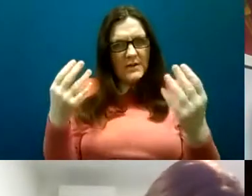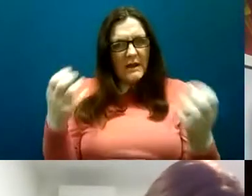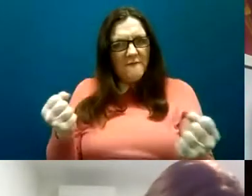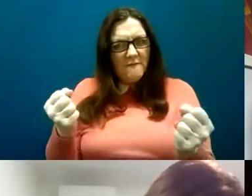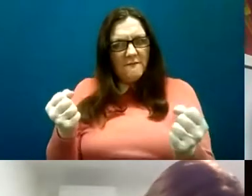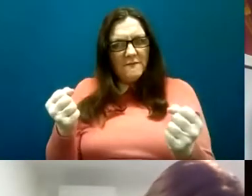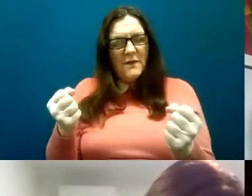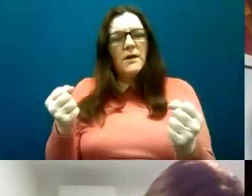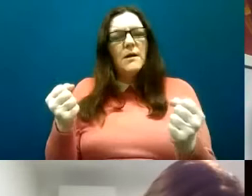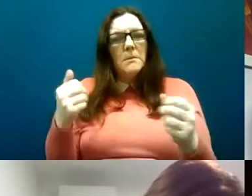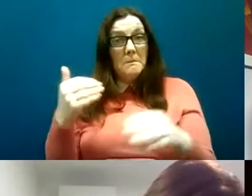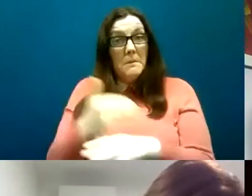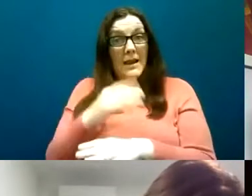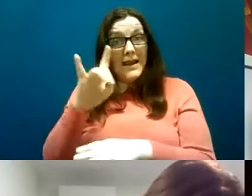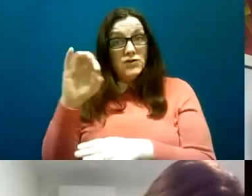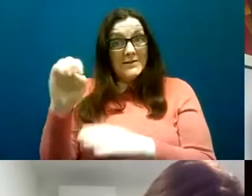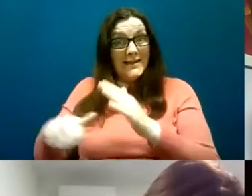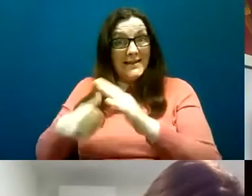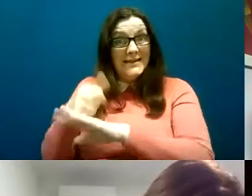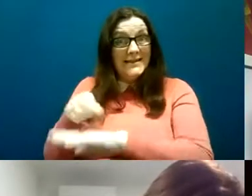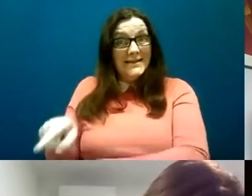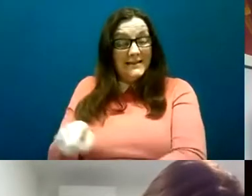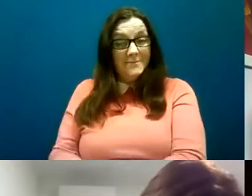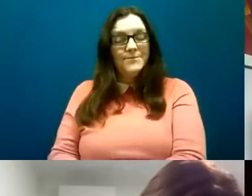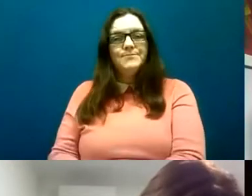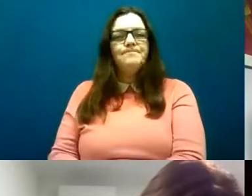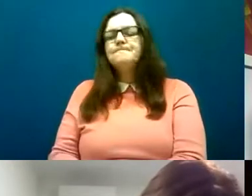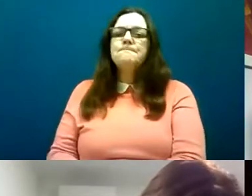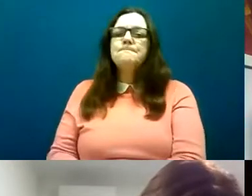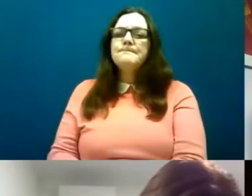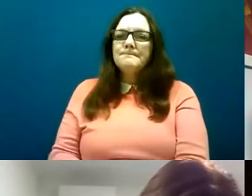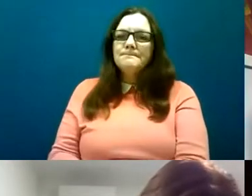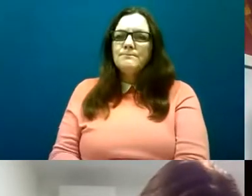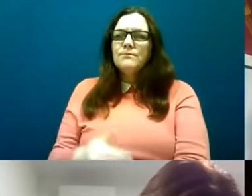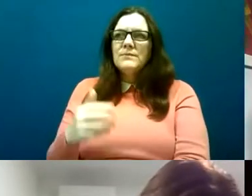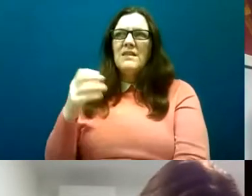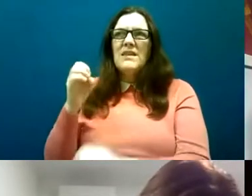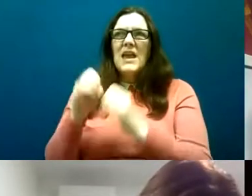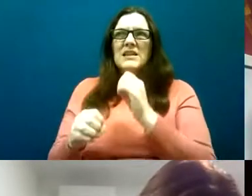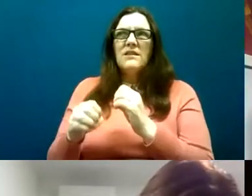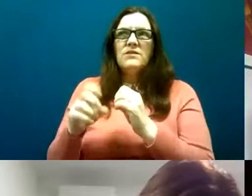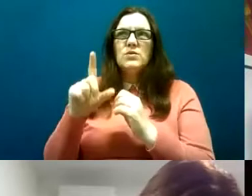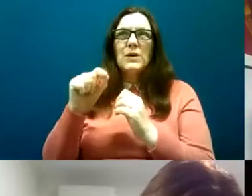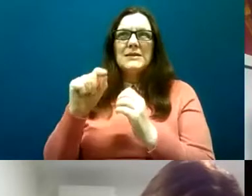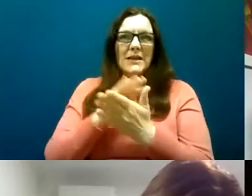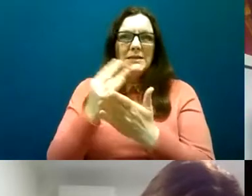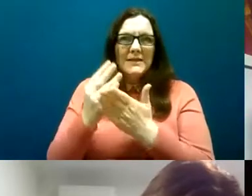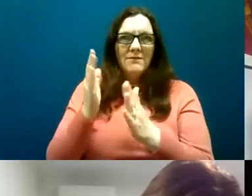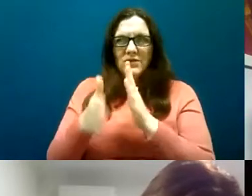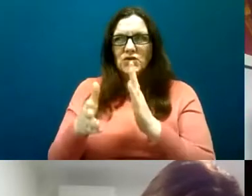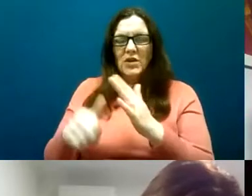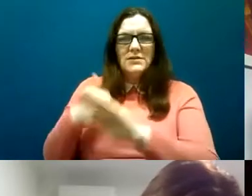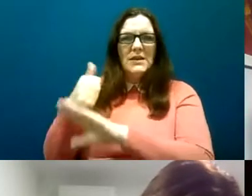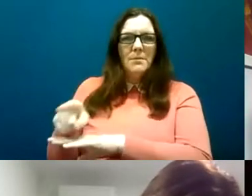by the HSE at the beginning at the back end of 2019 one of the strands of